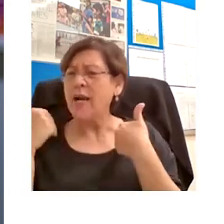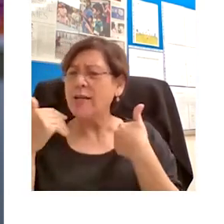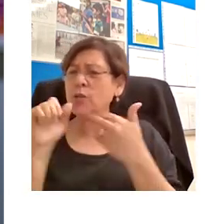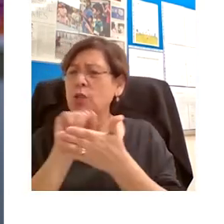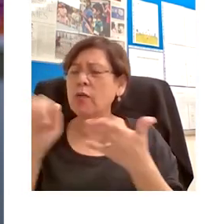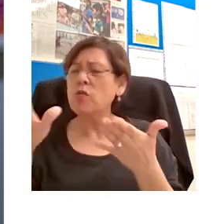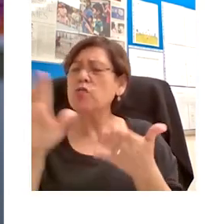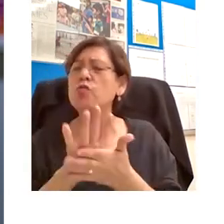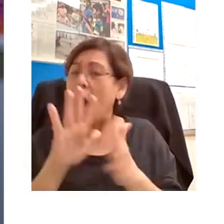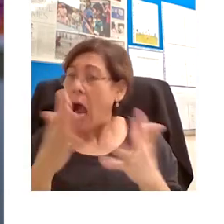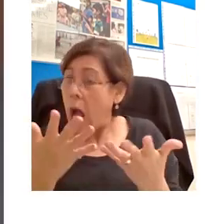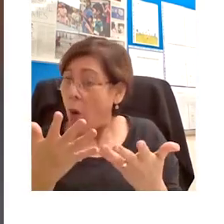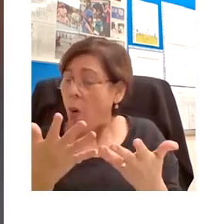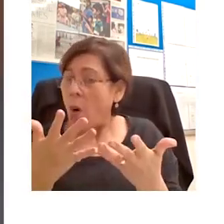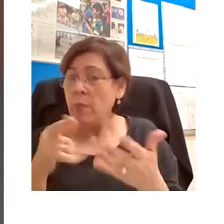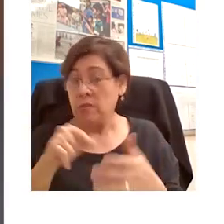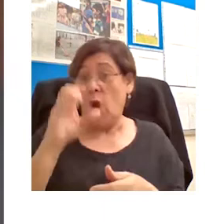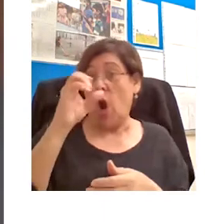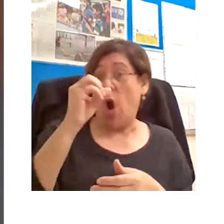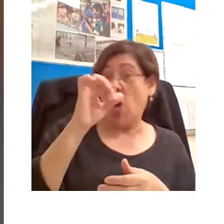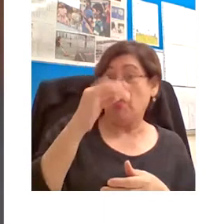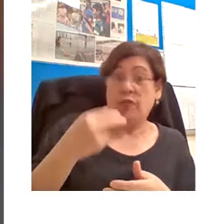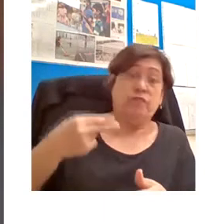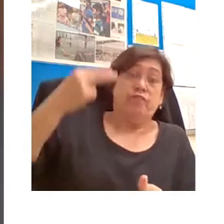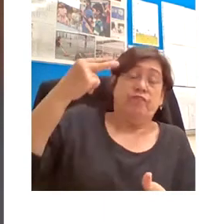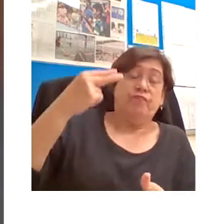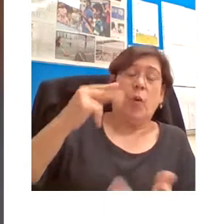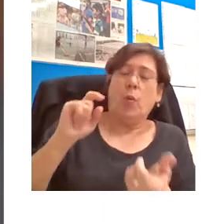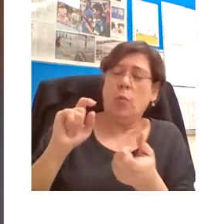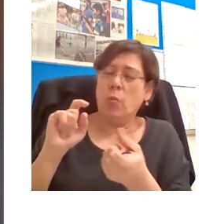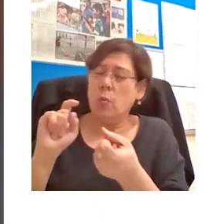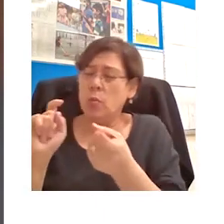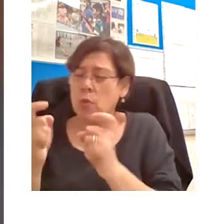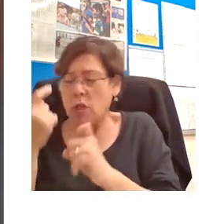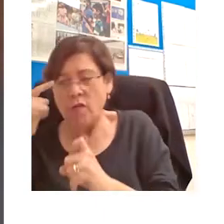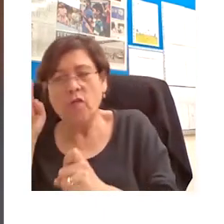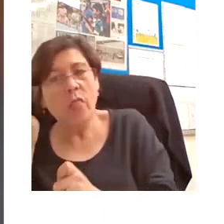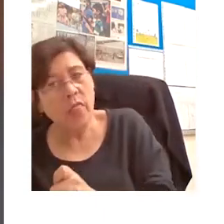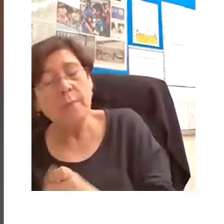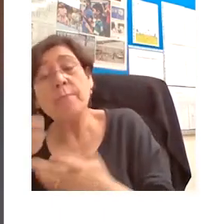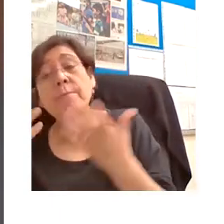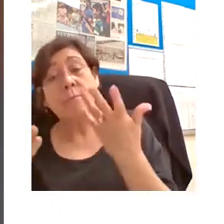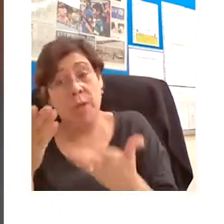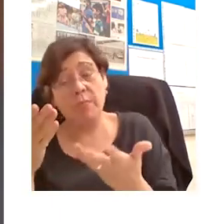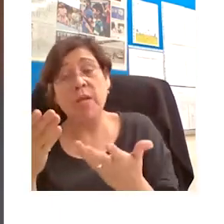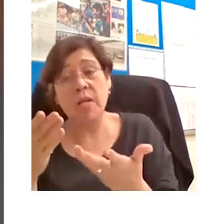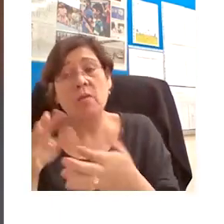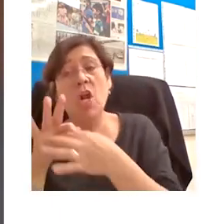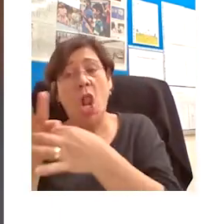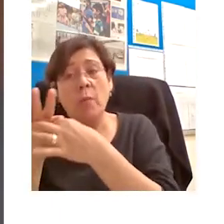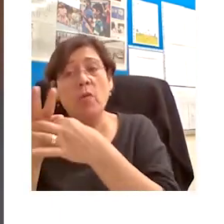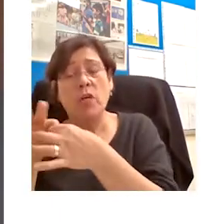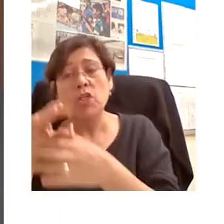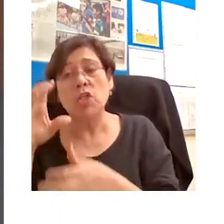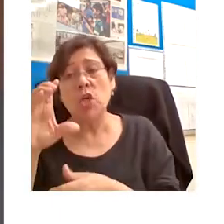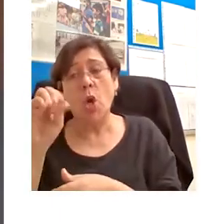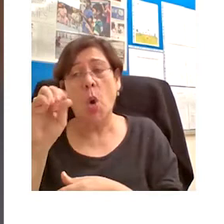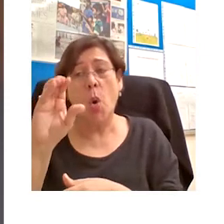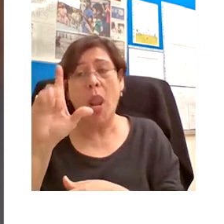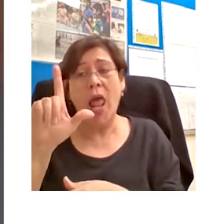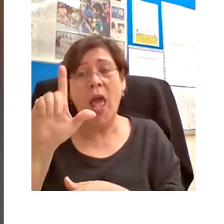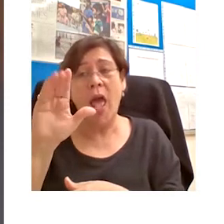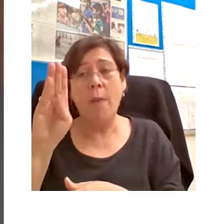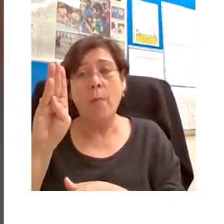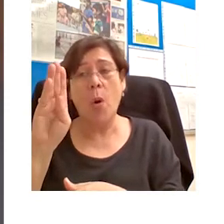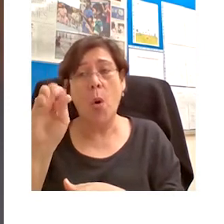we do at the university level. So, this adds a whole other level of collaboration to the project. But